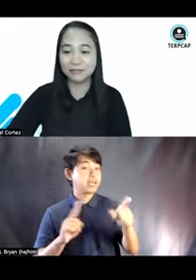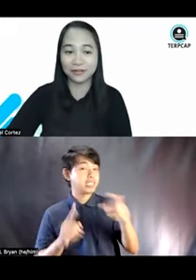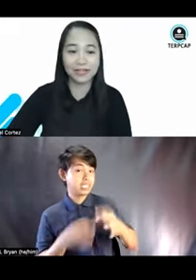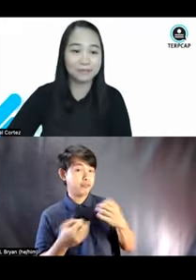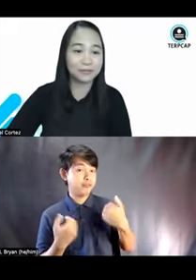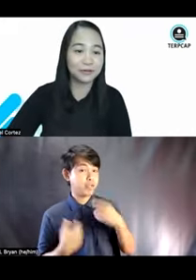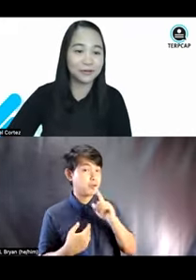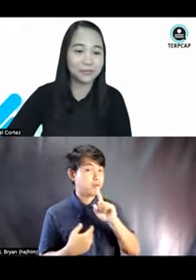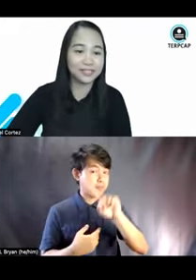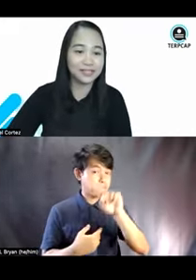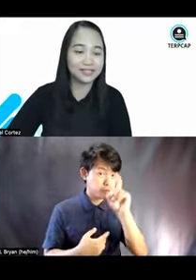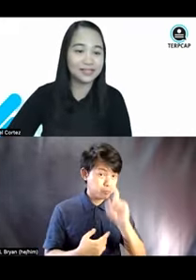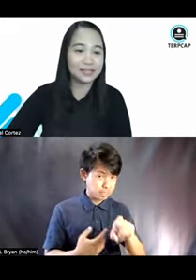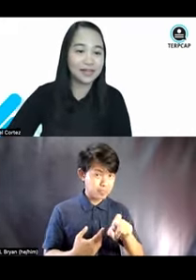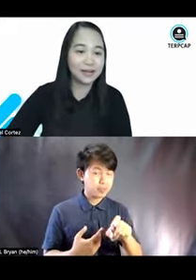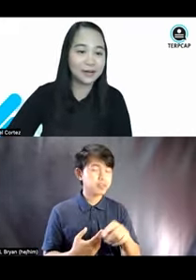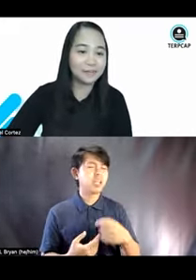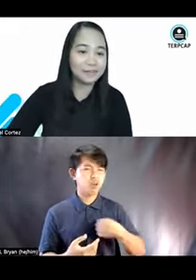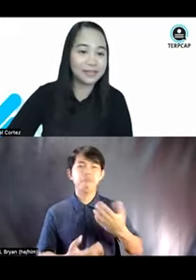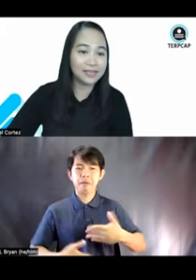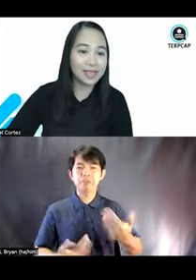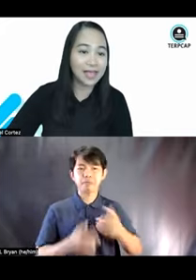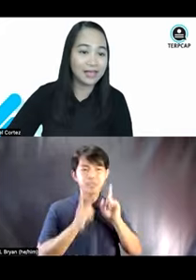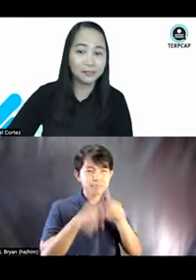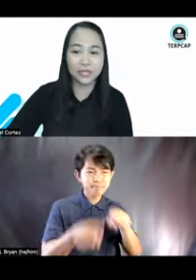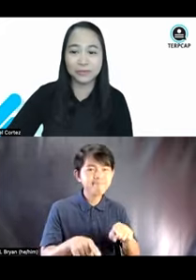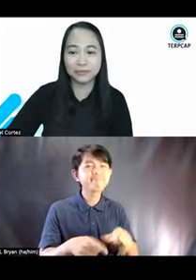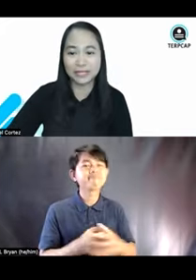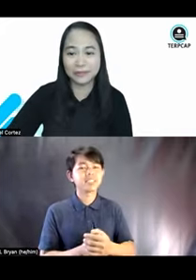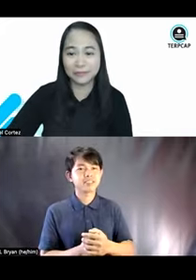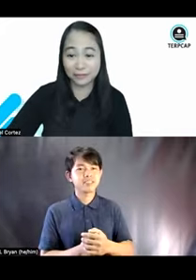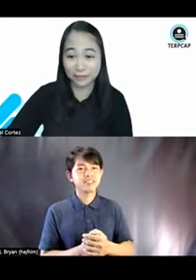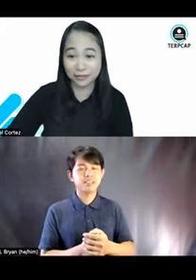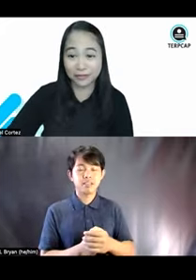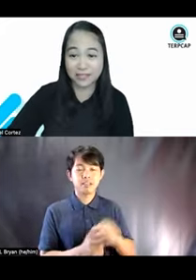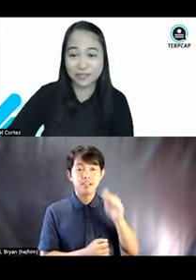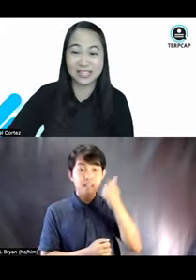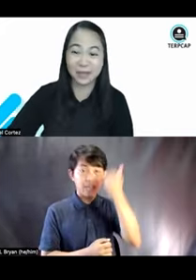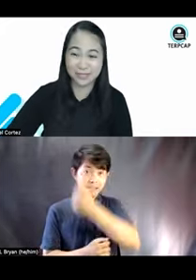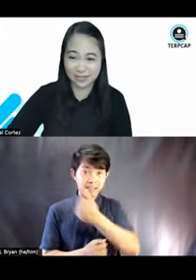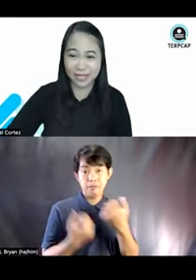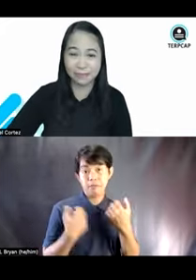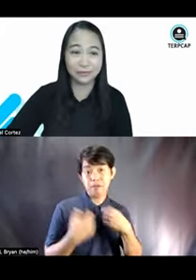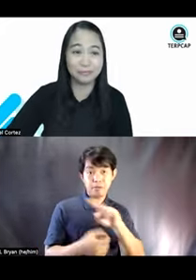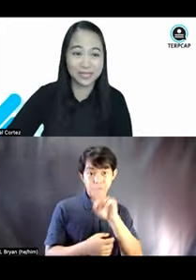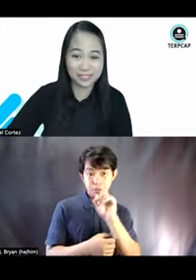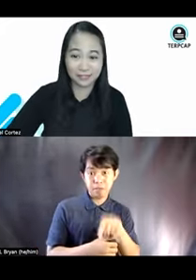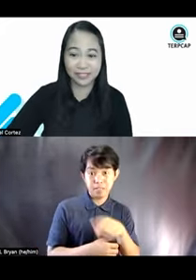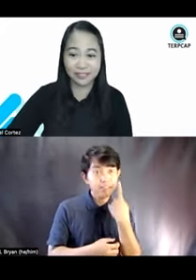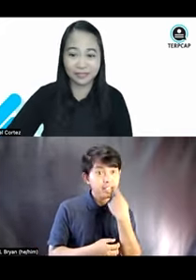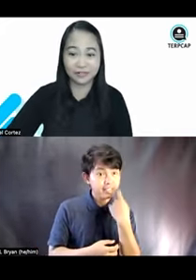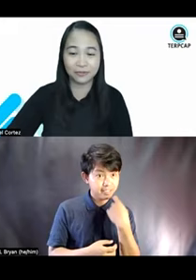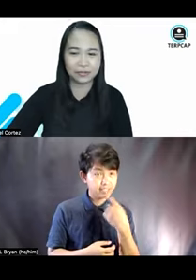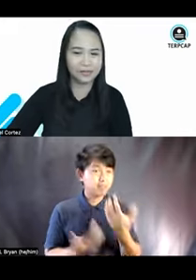you know, I'd be very happy to accommodate. Um, and were you able to take note if there were questions that I was able to miss